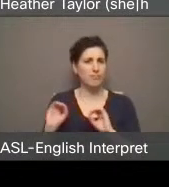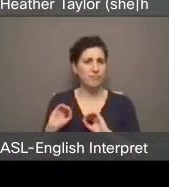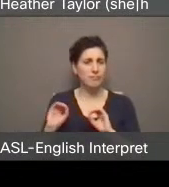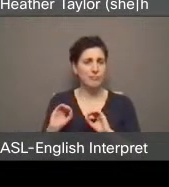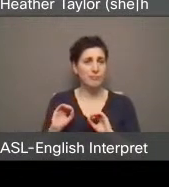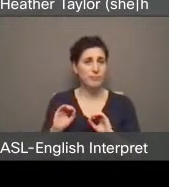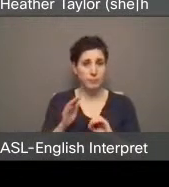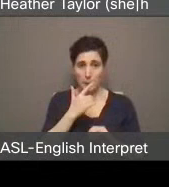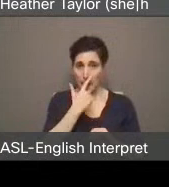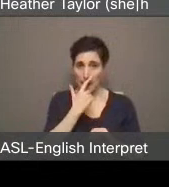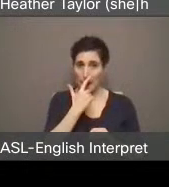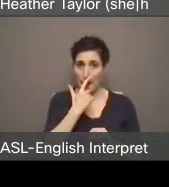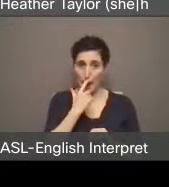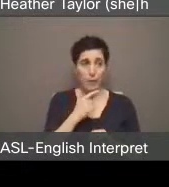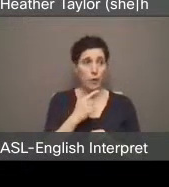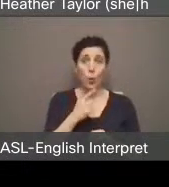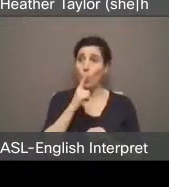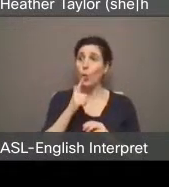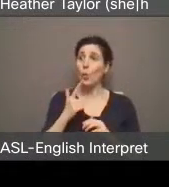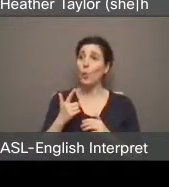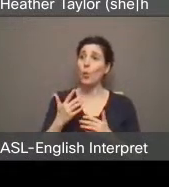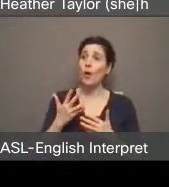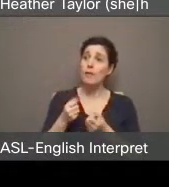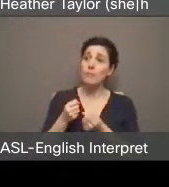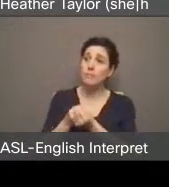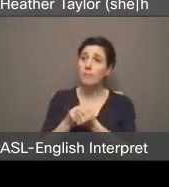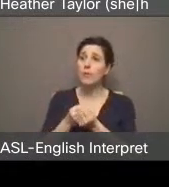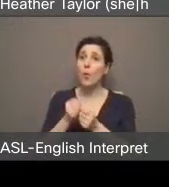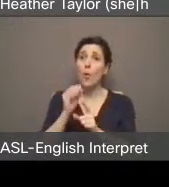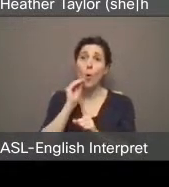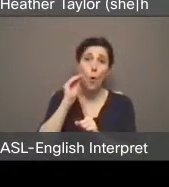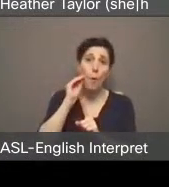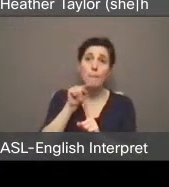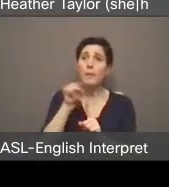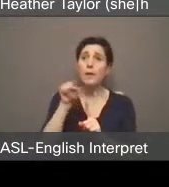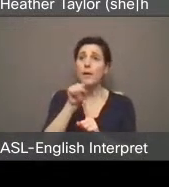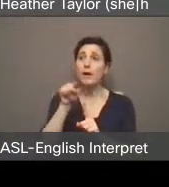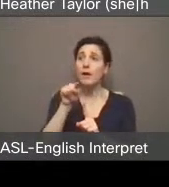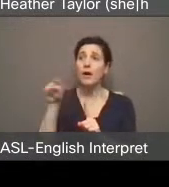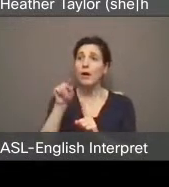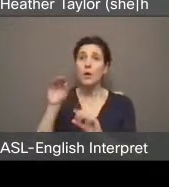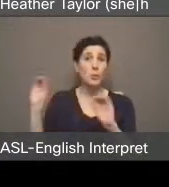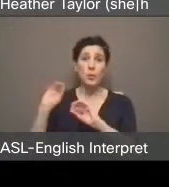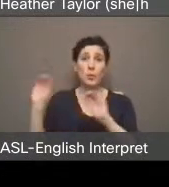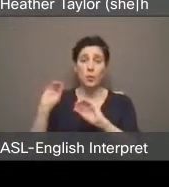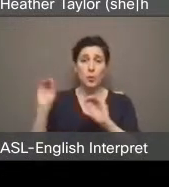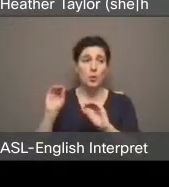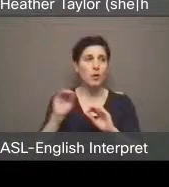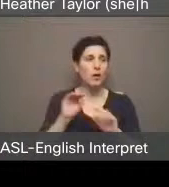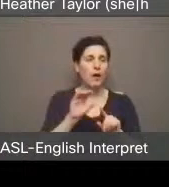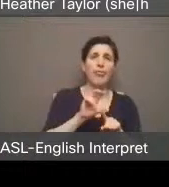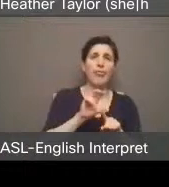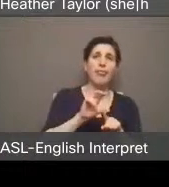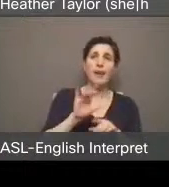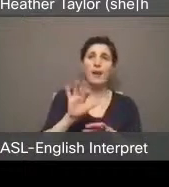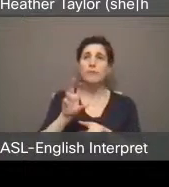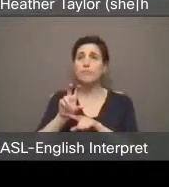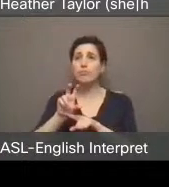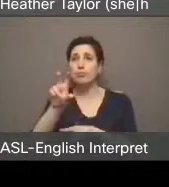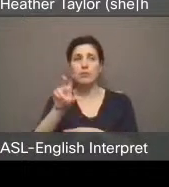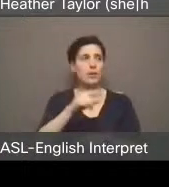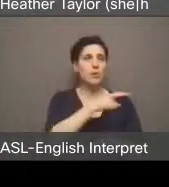legal action against a man making shelters for the homeless rather than use that money to support the homeless so private citizens don't have to pick up their slack.